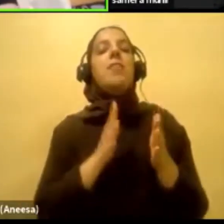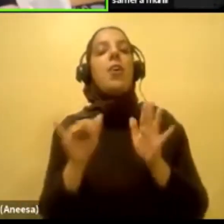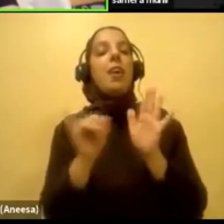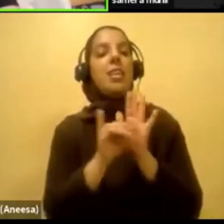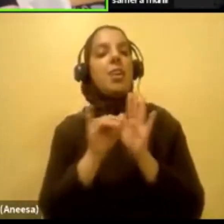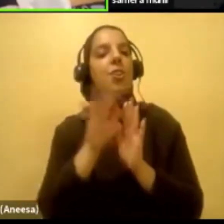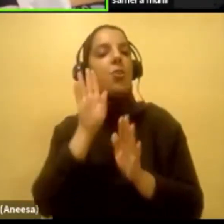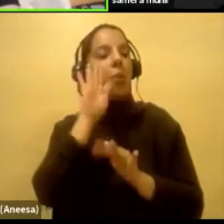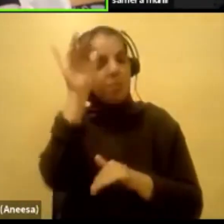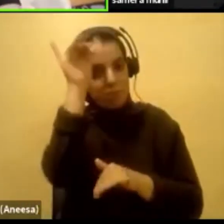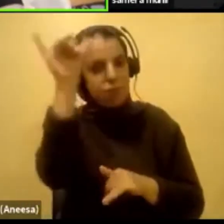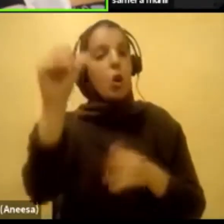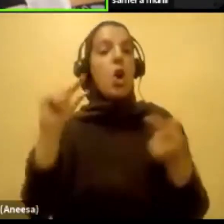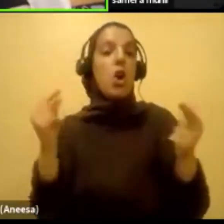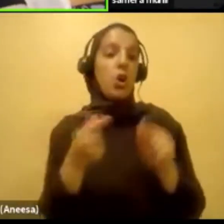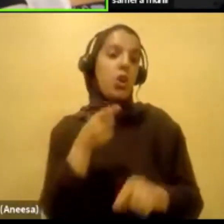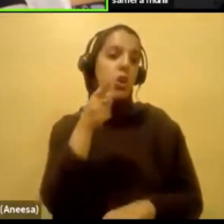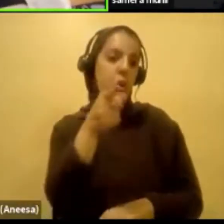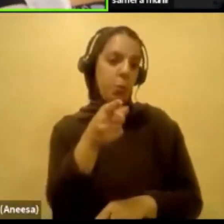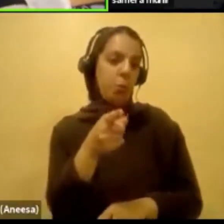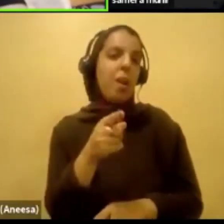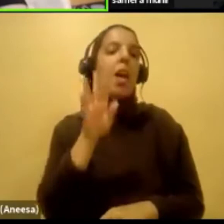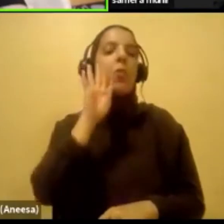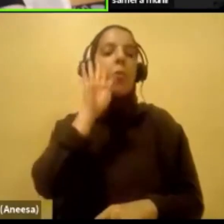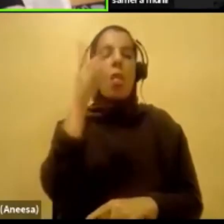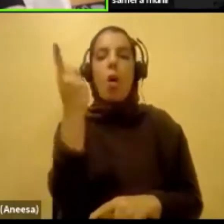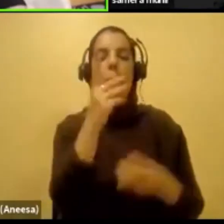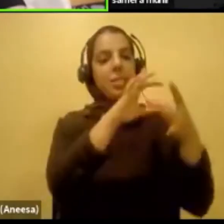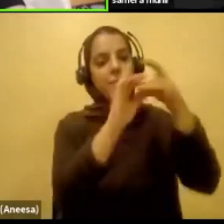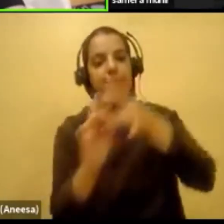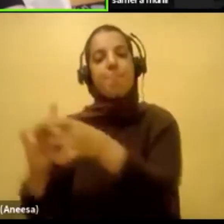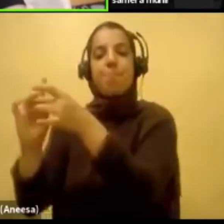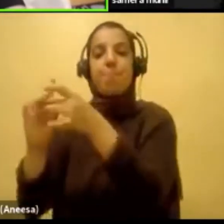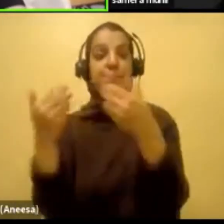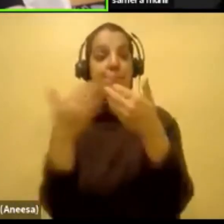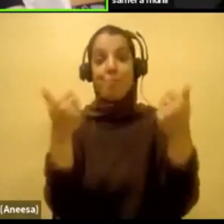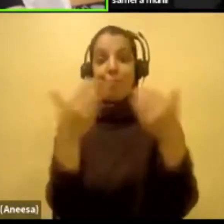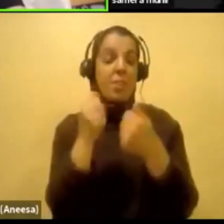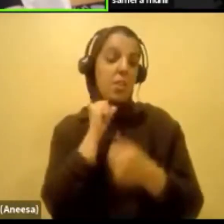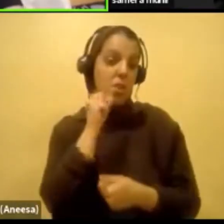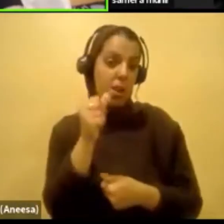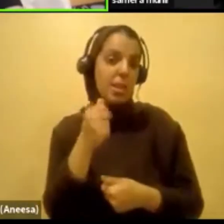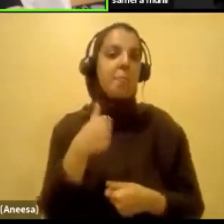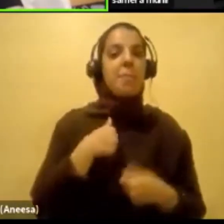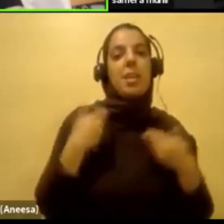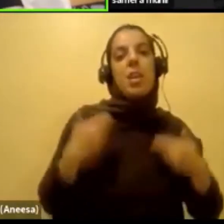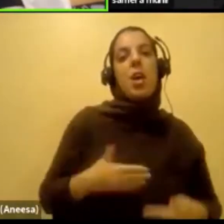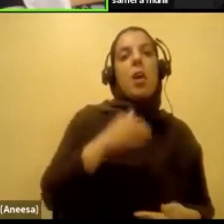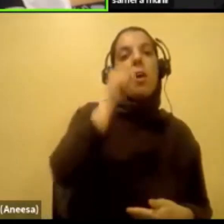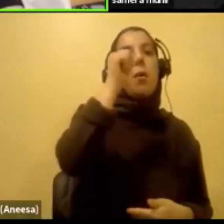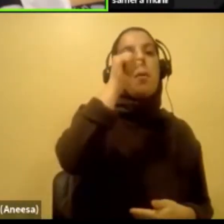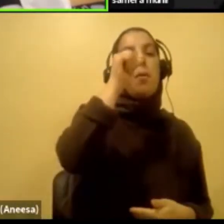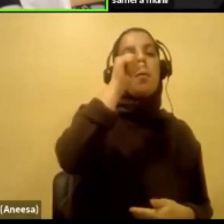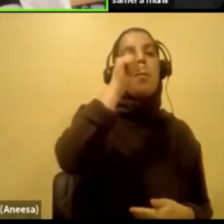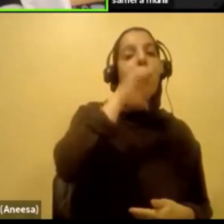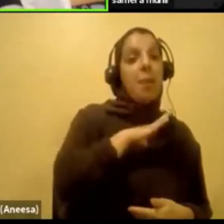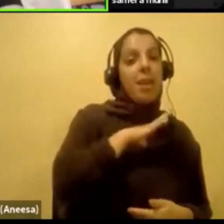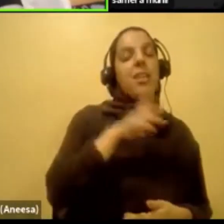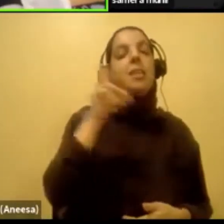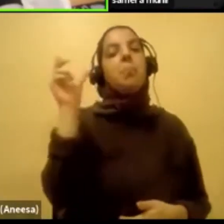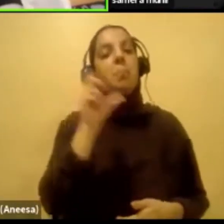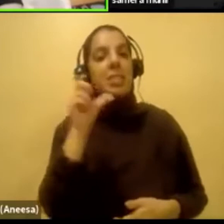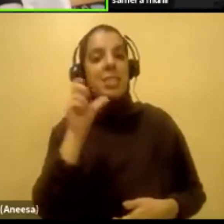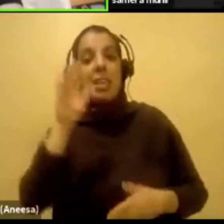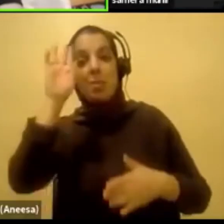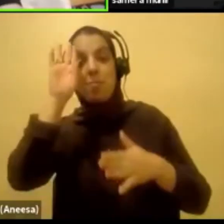us and they will forever be connected all in one way. Me being Muslim, a woman, daughter of immigrants and a